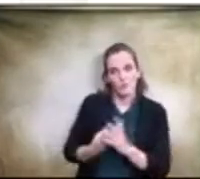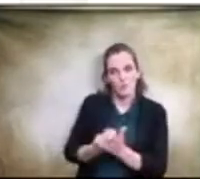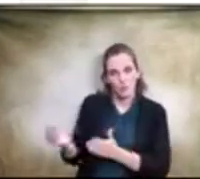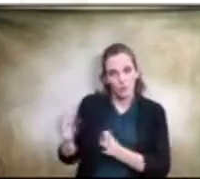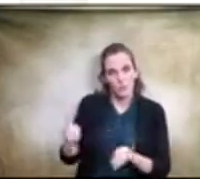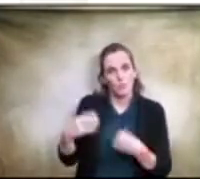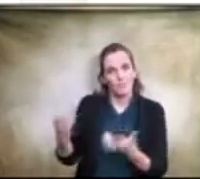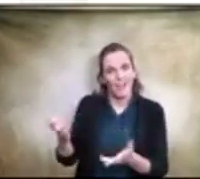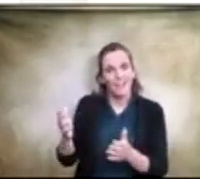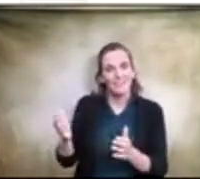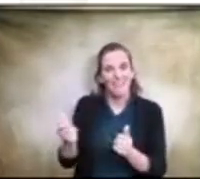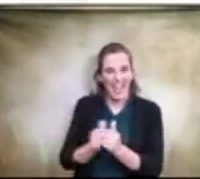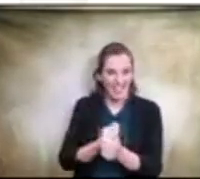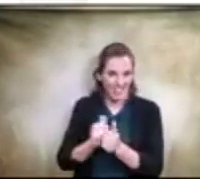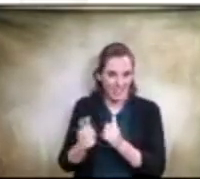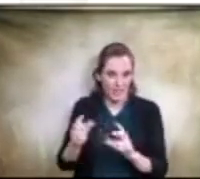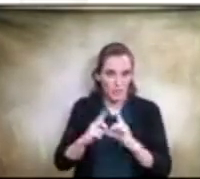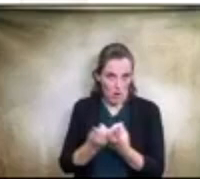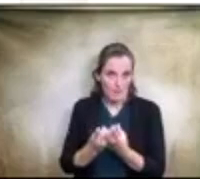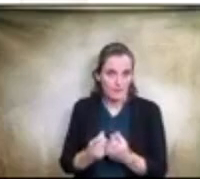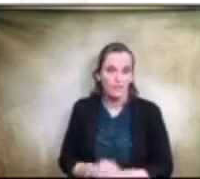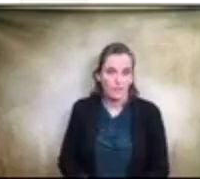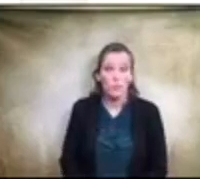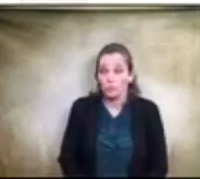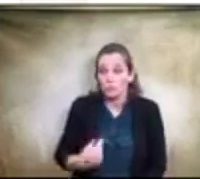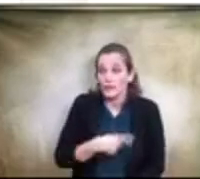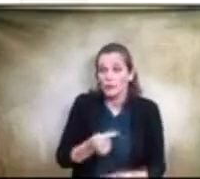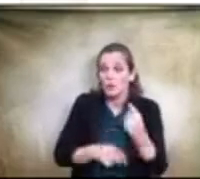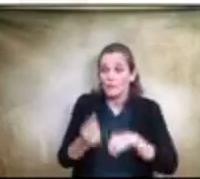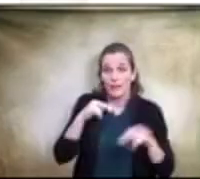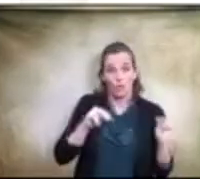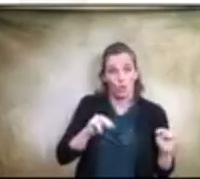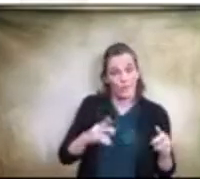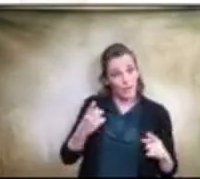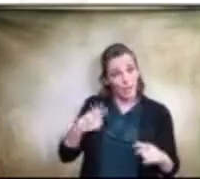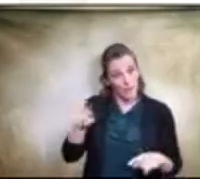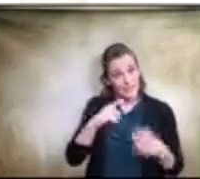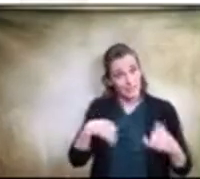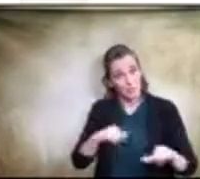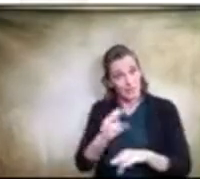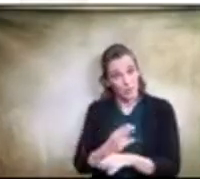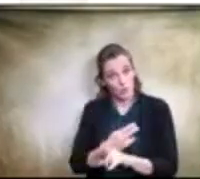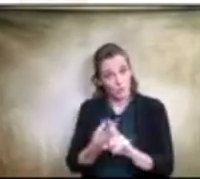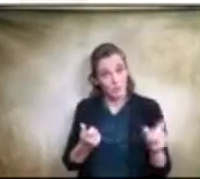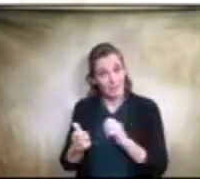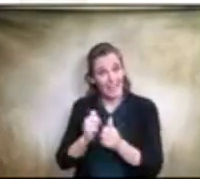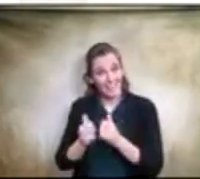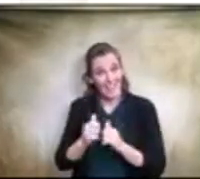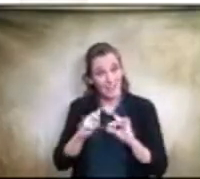we could go back and look at that so um are they still being used by the athletic department basketball